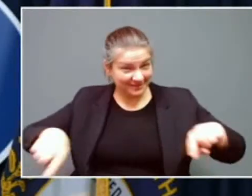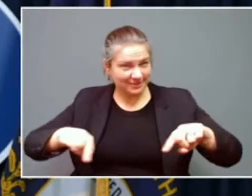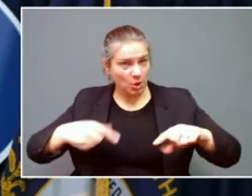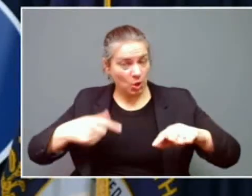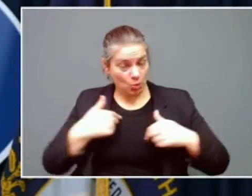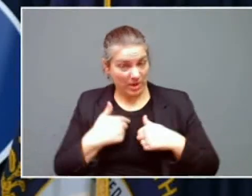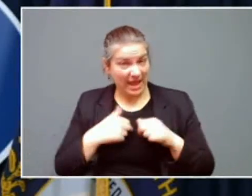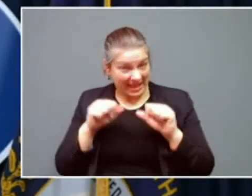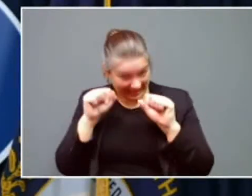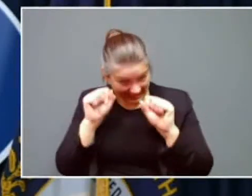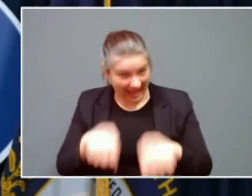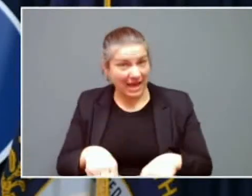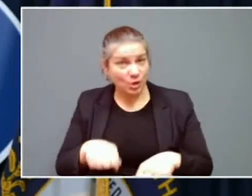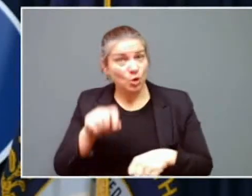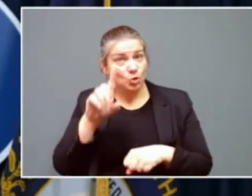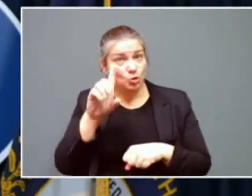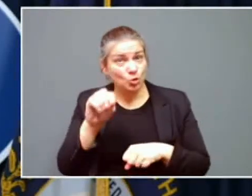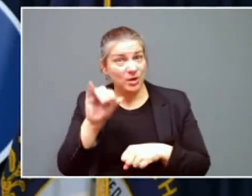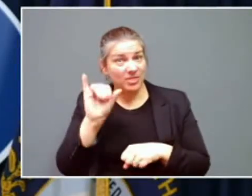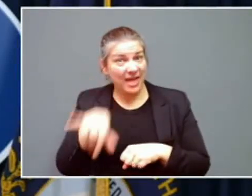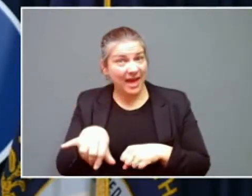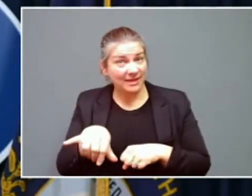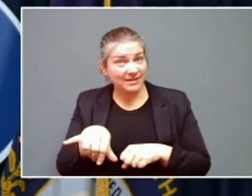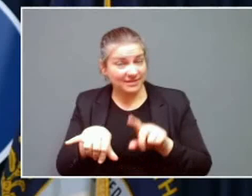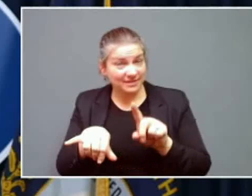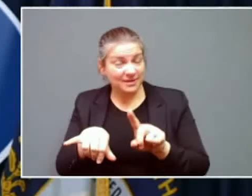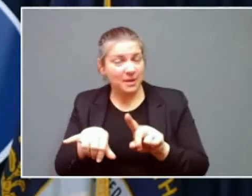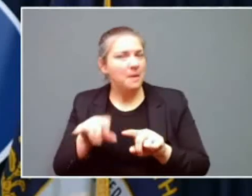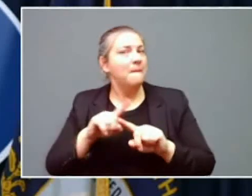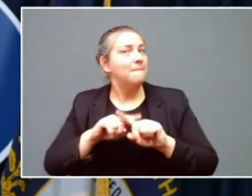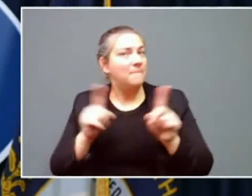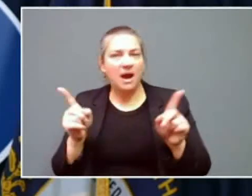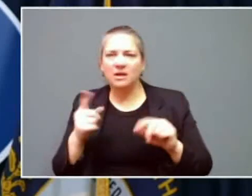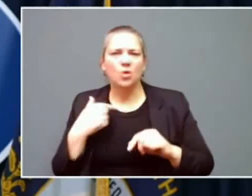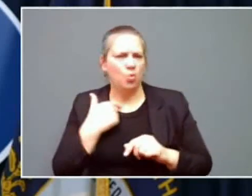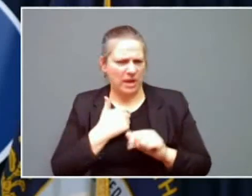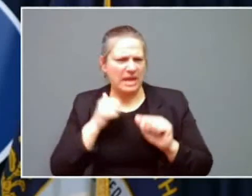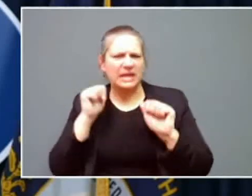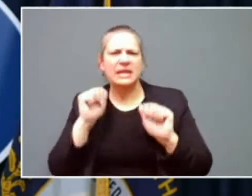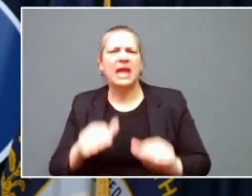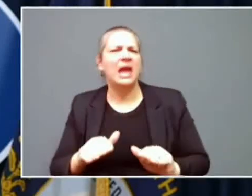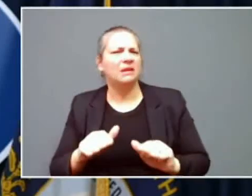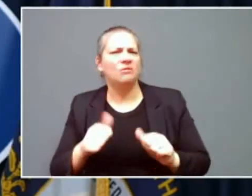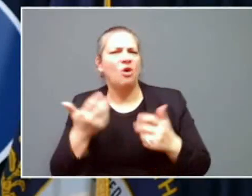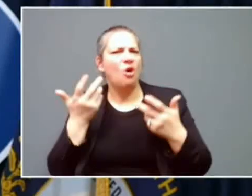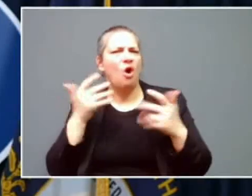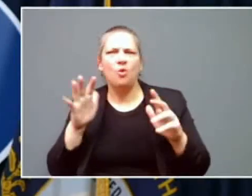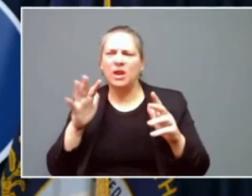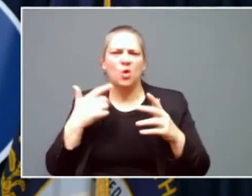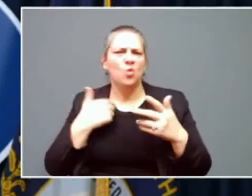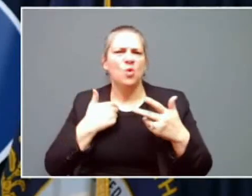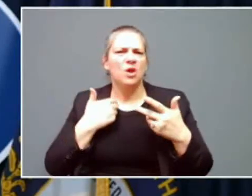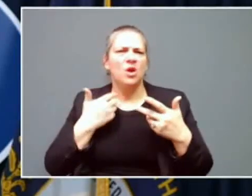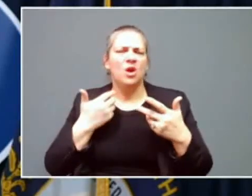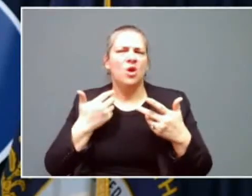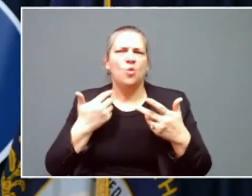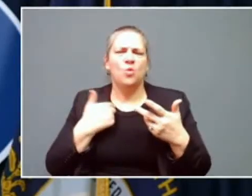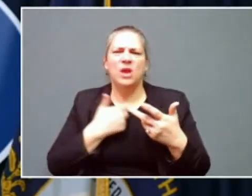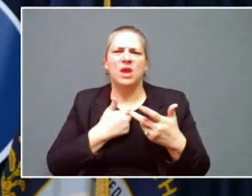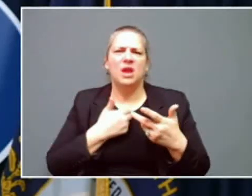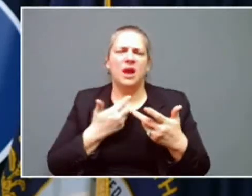take away from those other items that we're already responding to. Our soldiers, our airmen who are up in